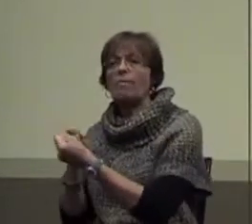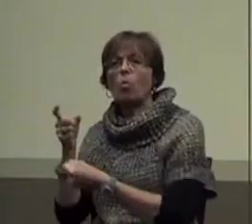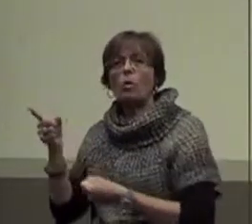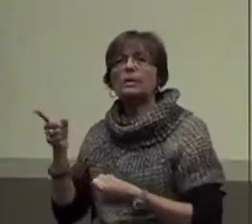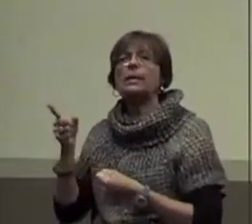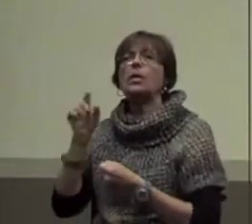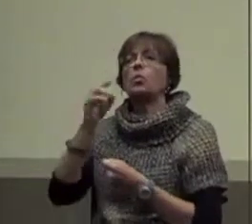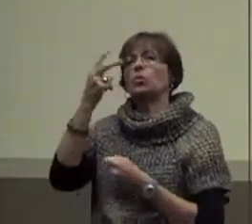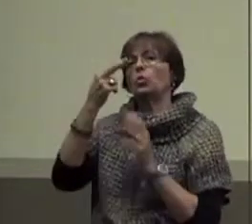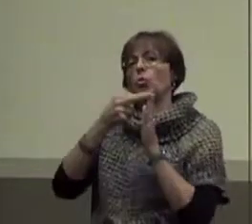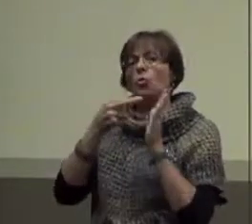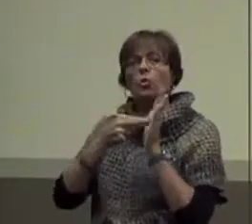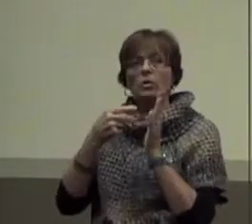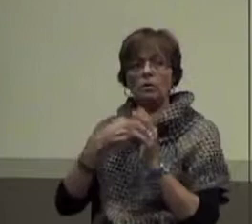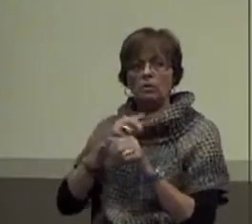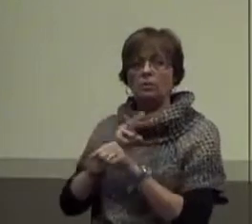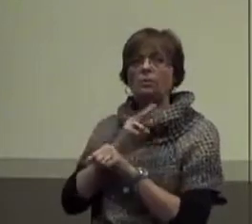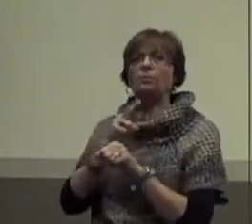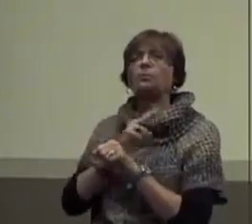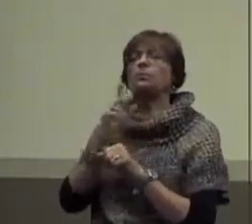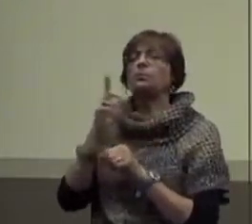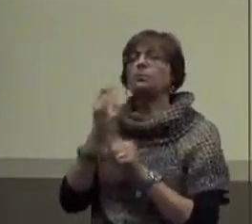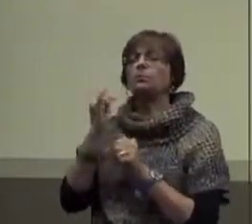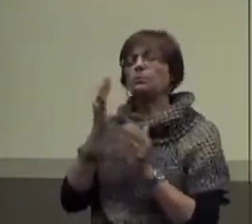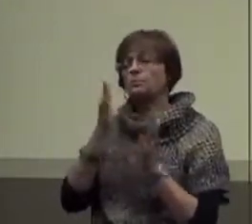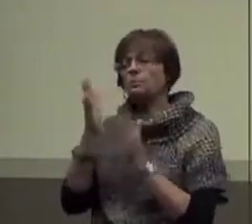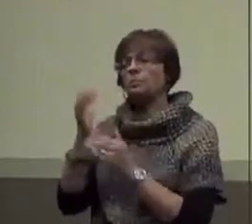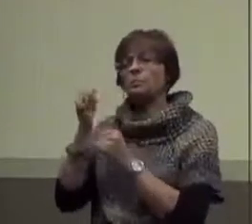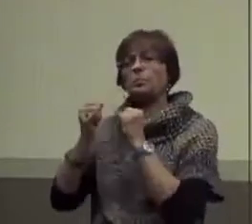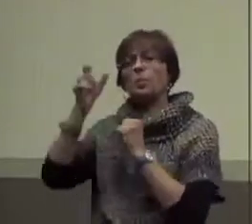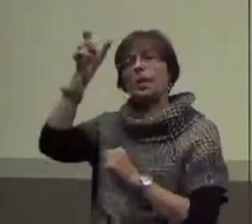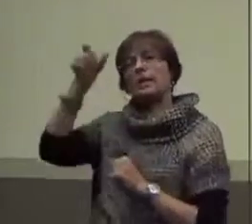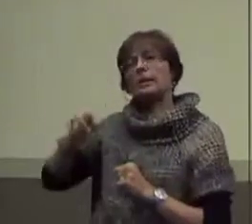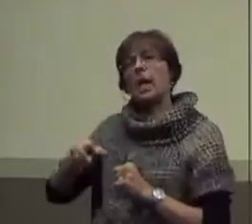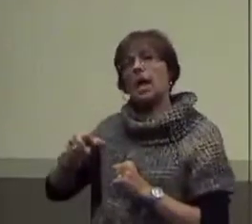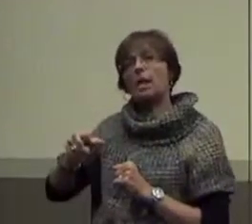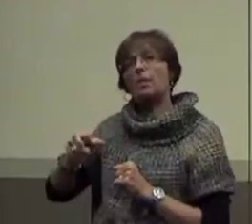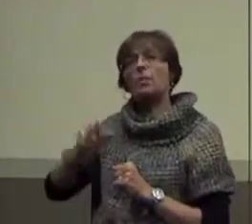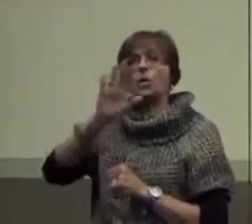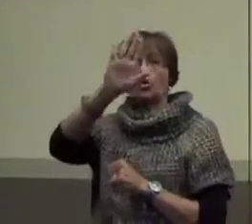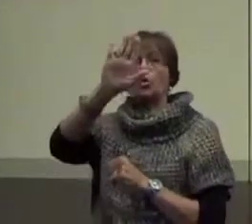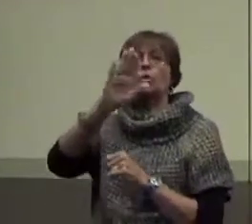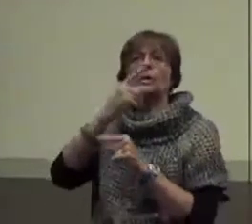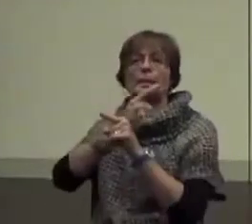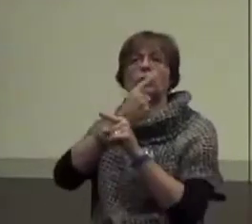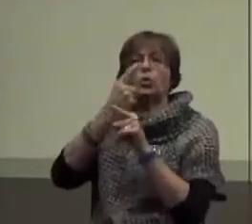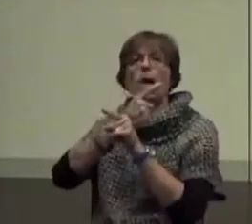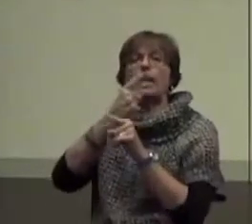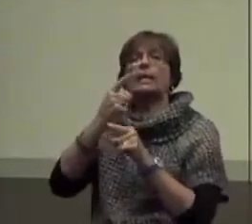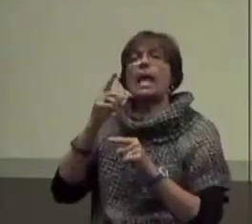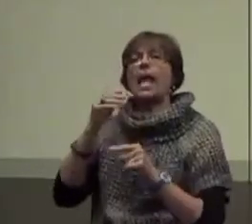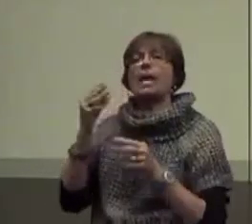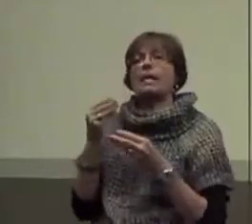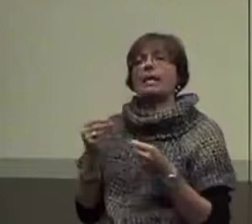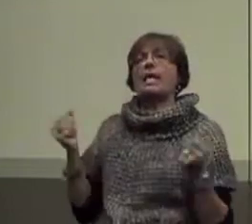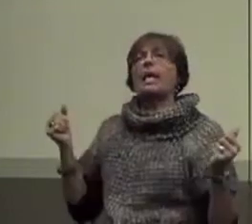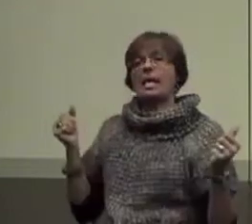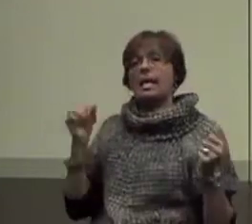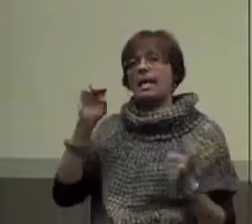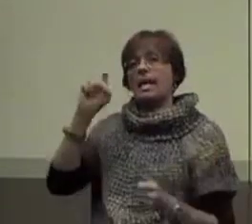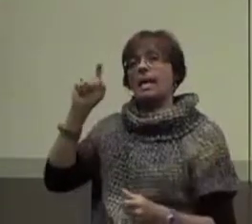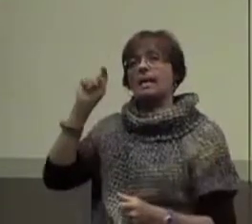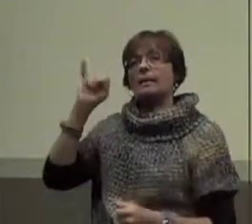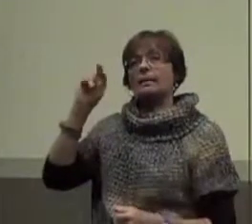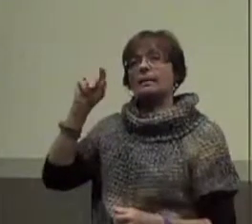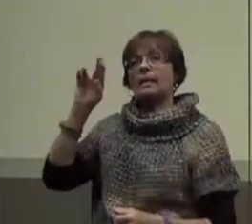Okay? So, those are the two rules that we're going to use. So, go to this last column here. Yours is correct and extinguish. And